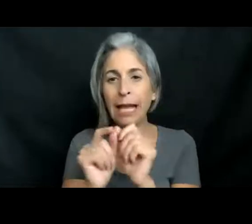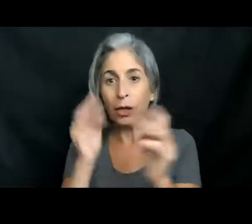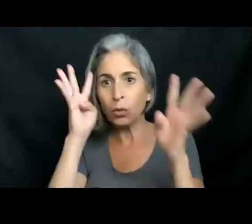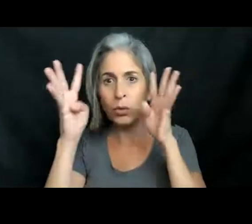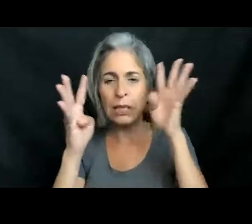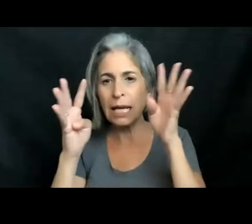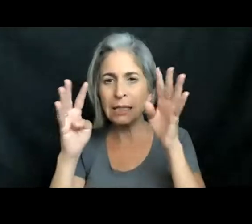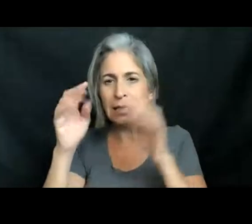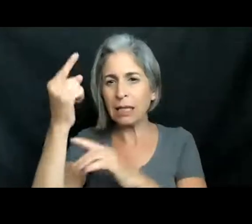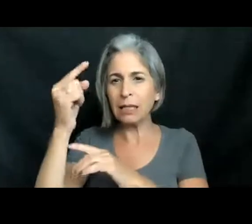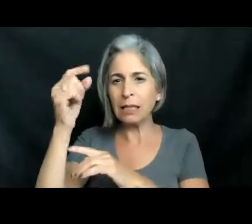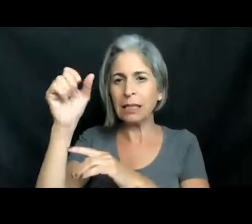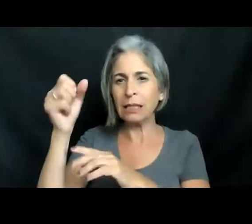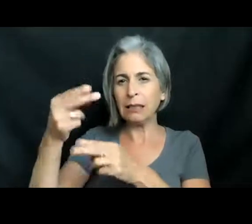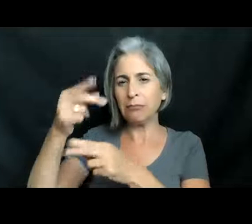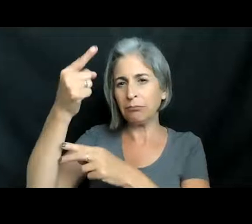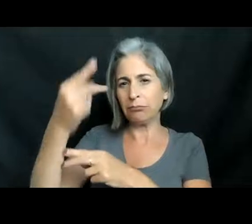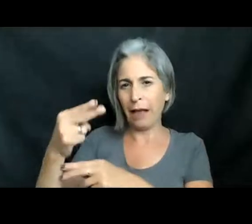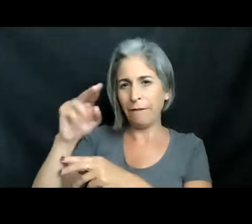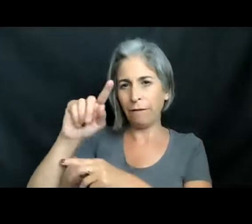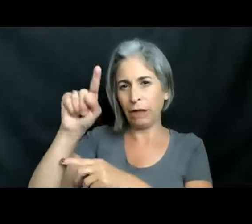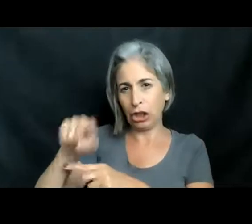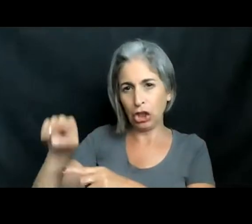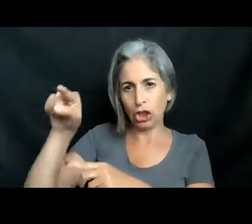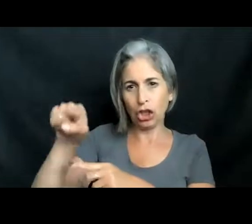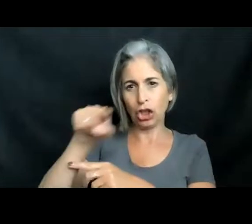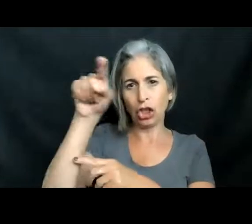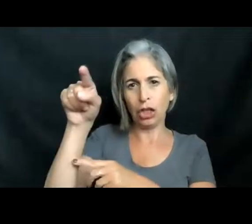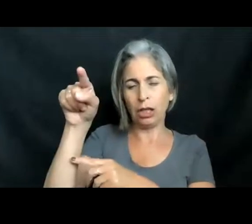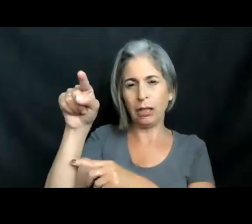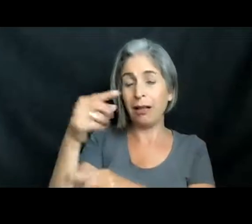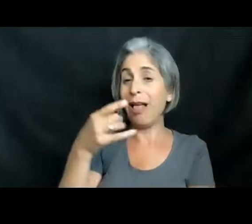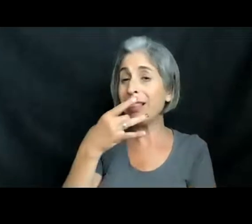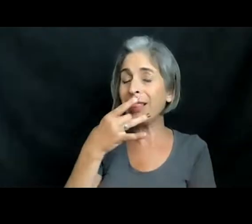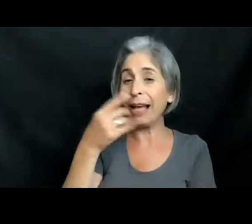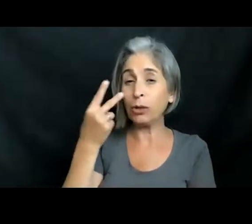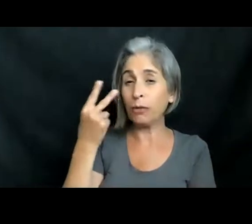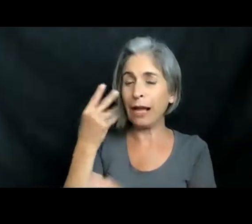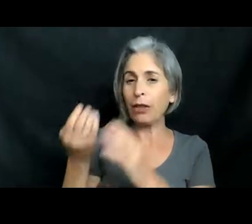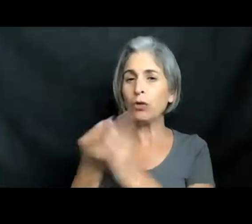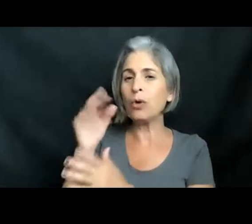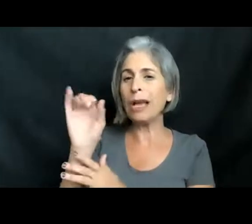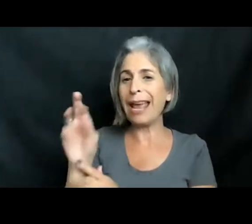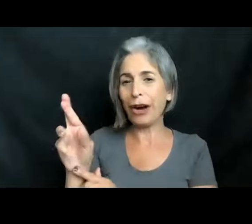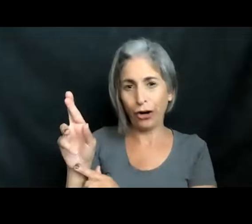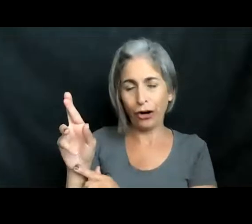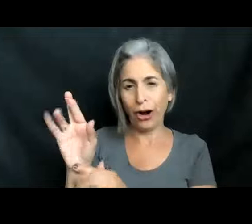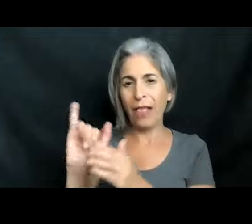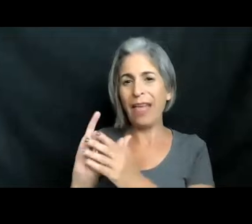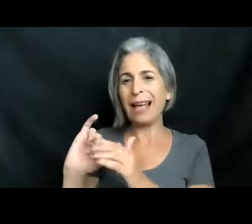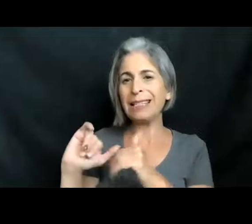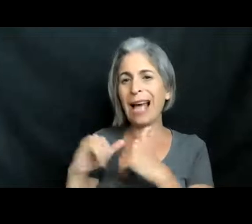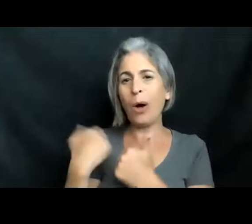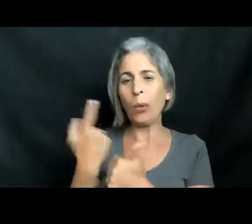a semicircle. And that's because light refracts in a way through air, that that is the easiest way for us to see.